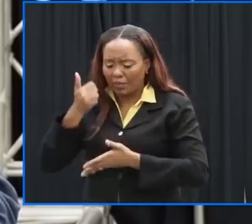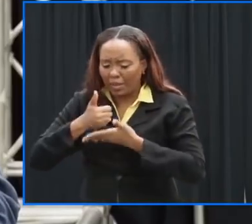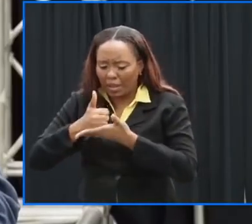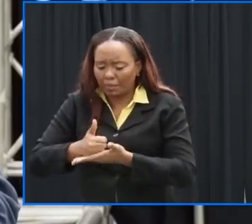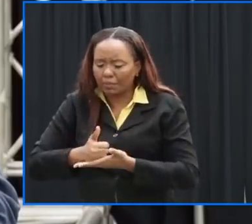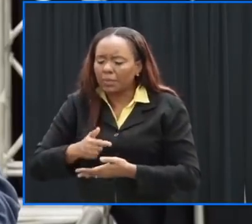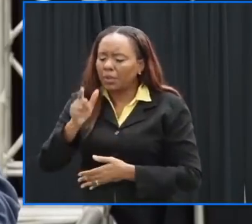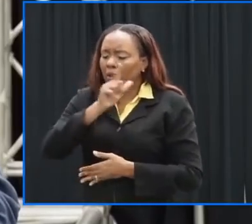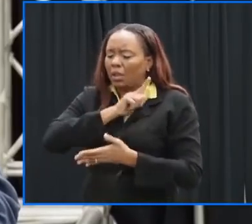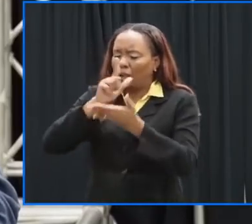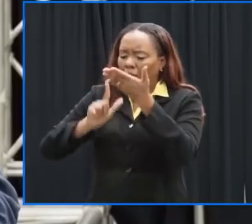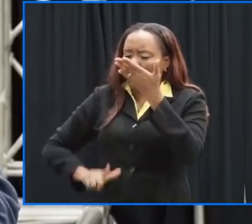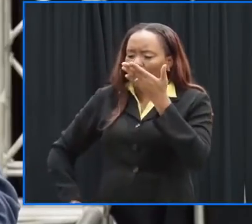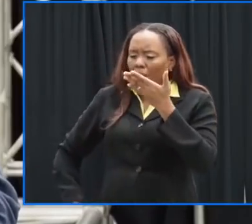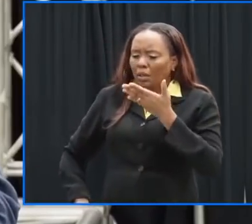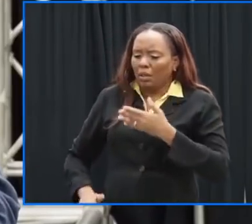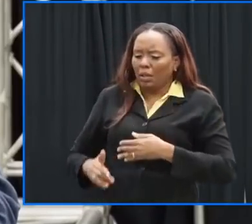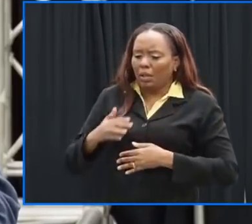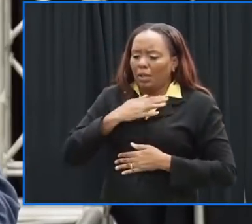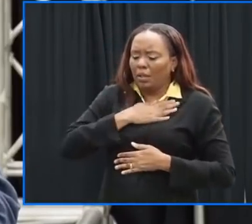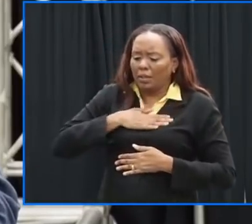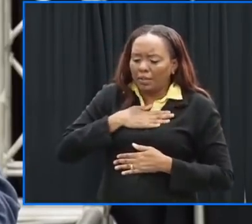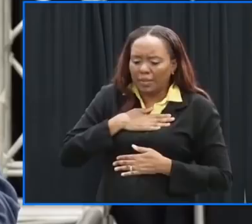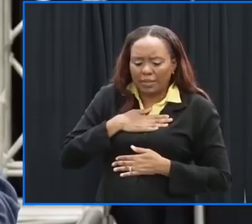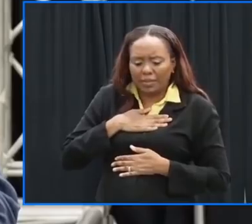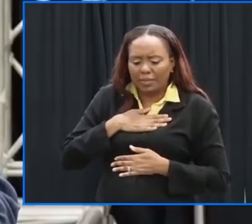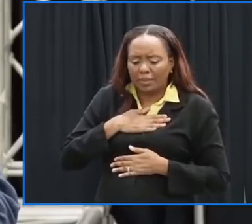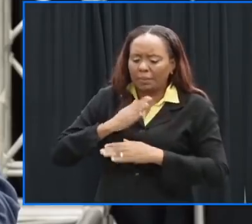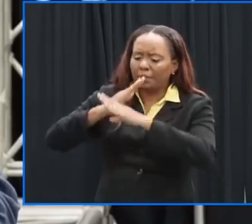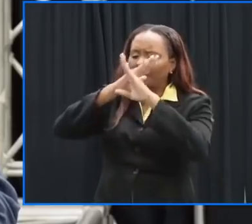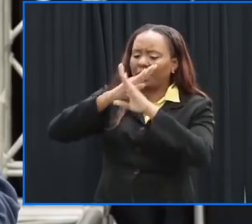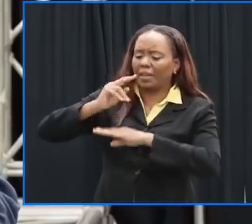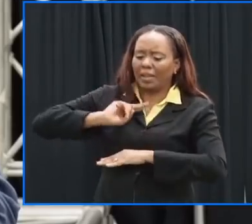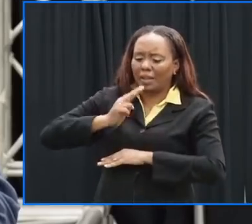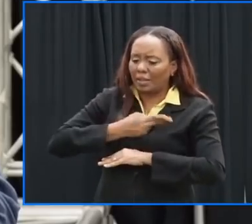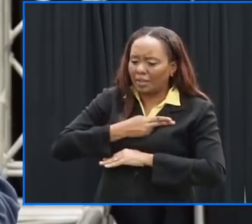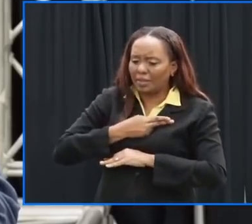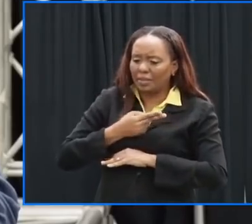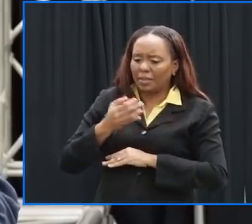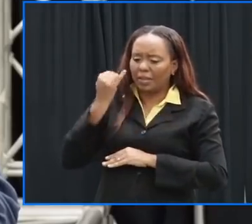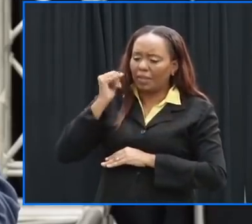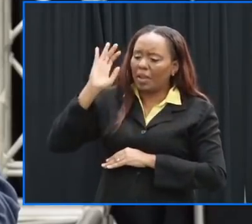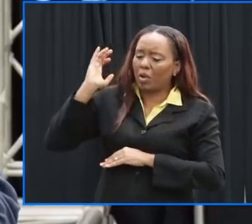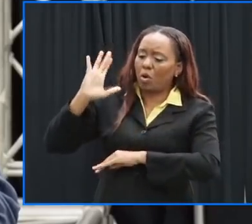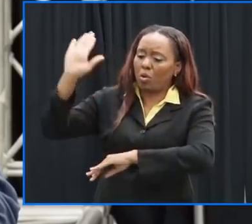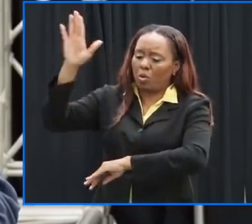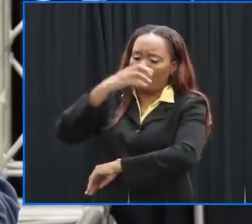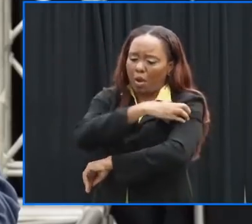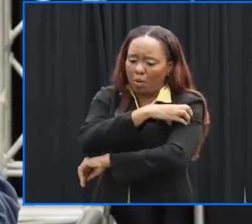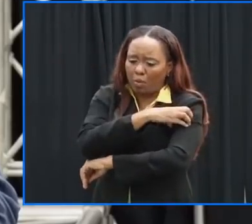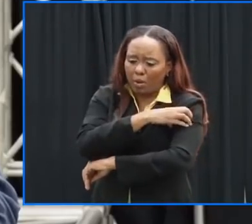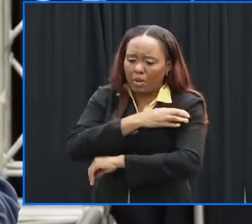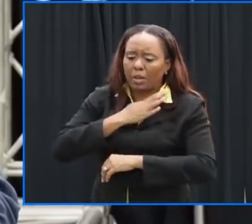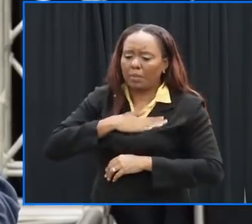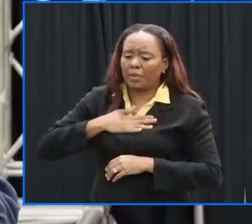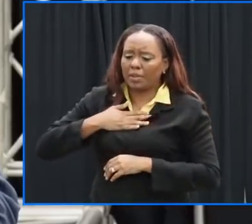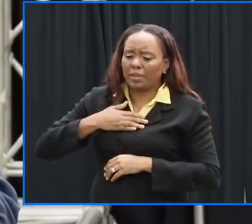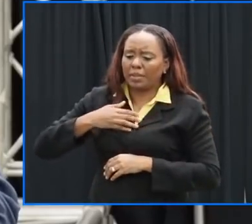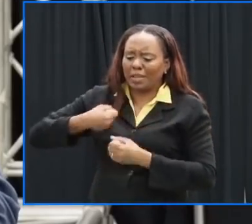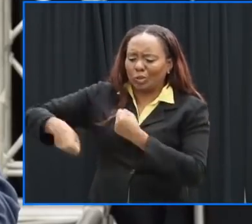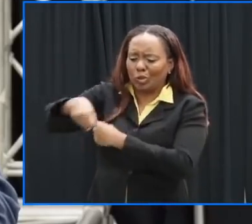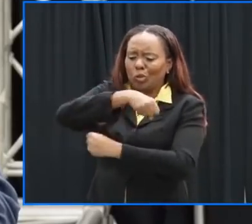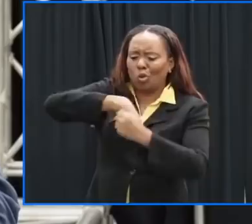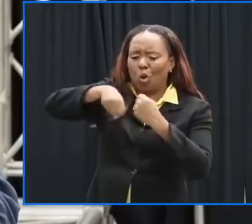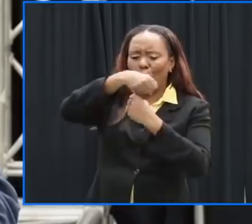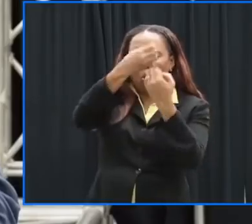you lord that you spare us what we don't need to have if it is within your power lord let the system disappear or pass from